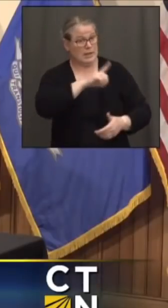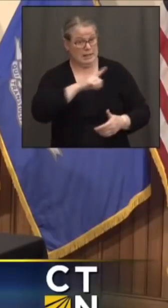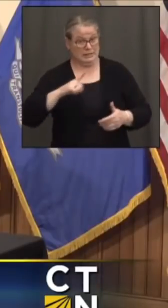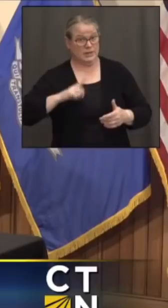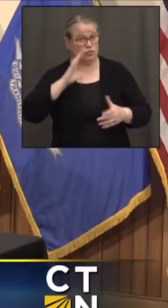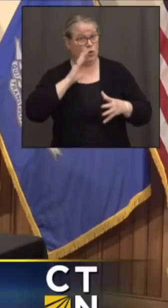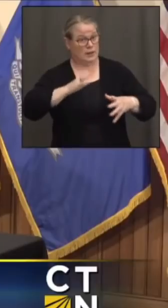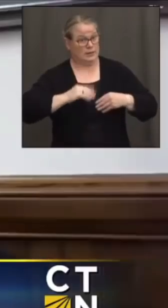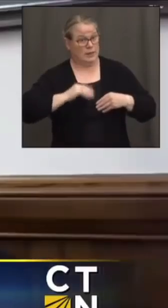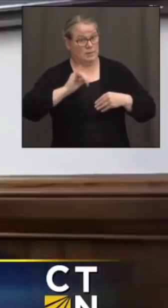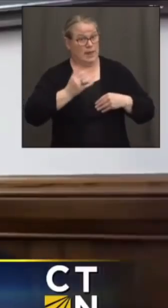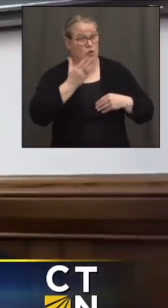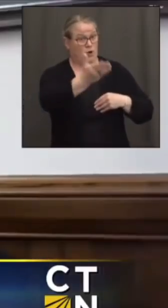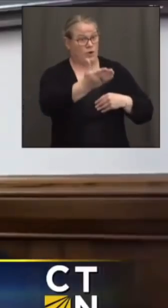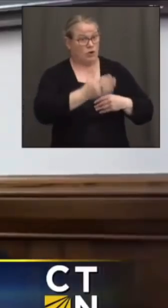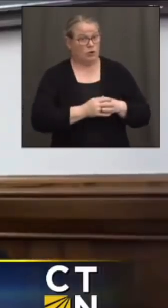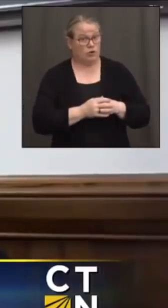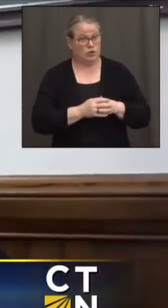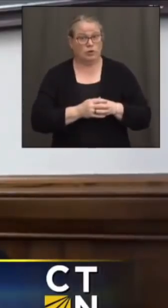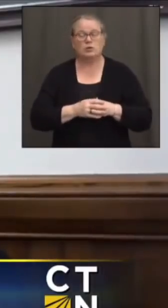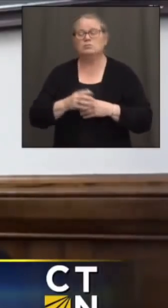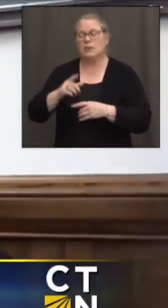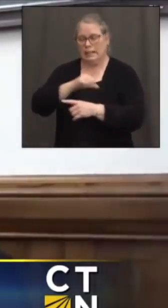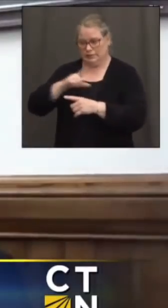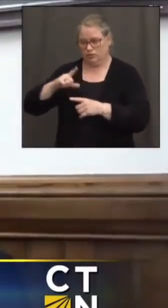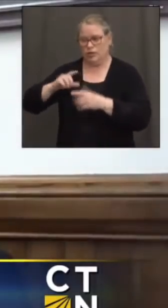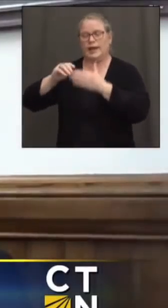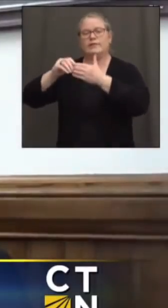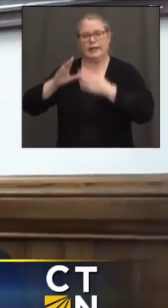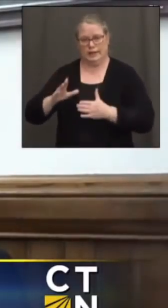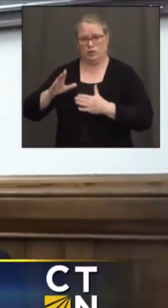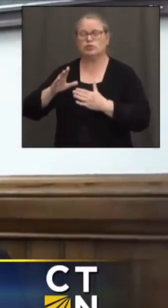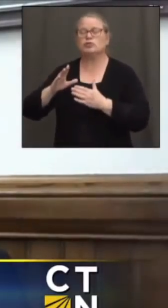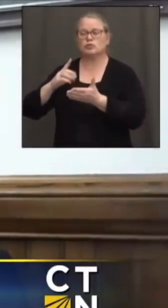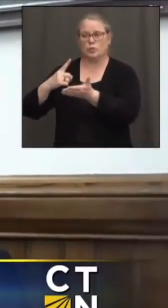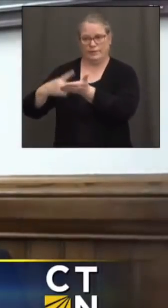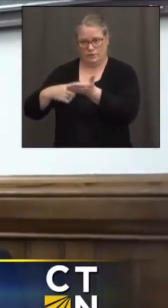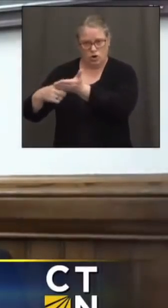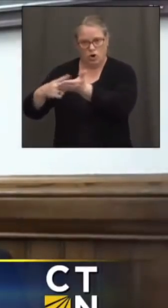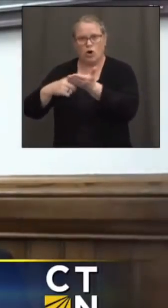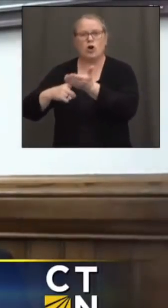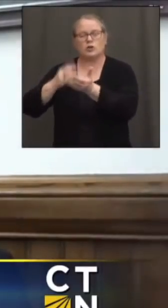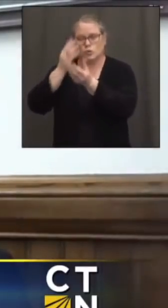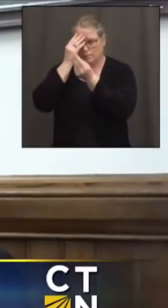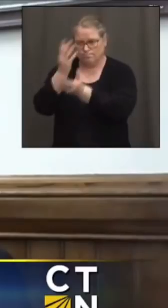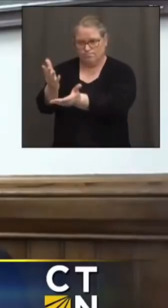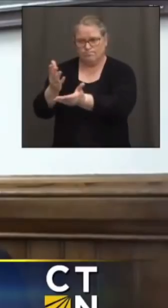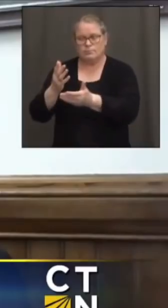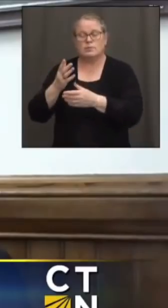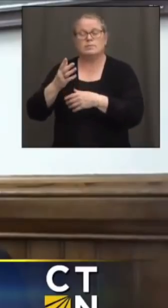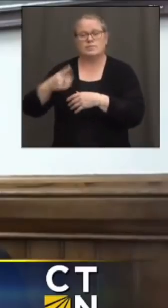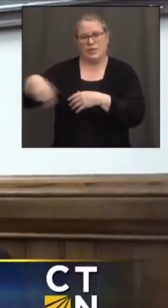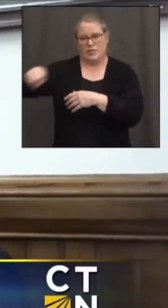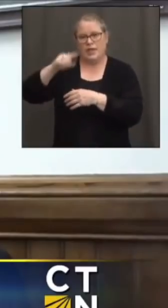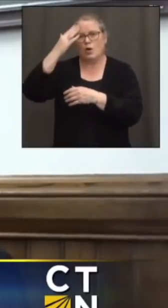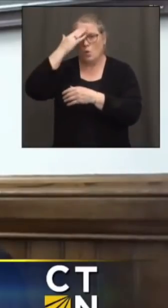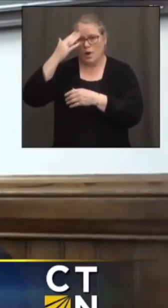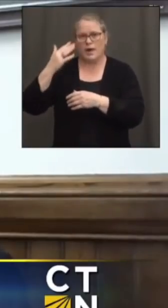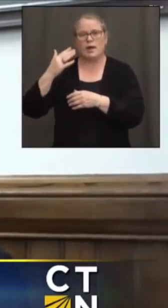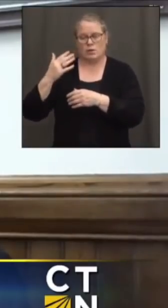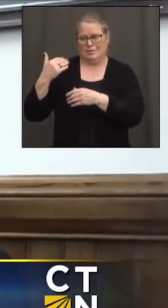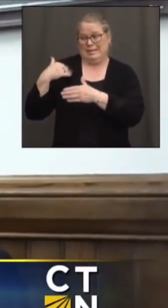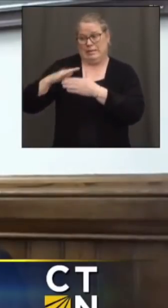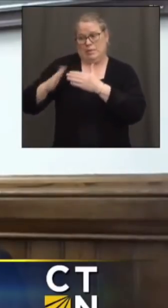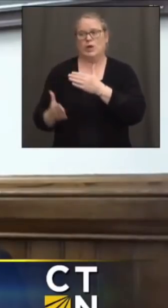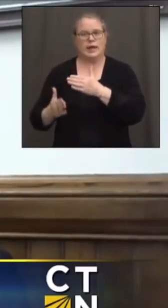this? We have been in conversations with legislative leaders. They know that we have been having these discussions over the